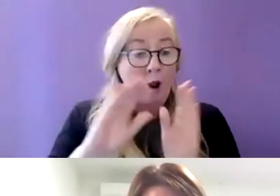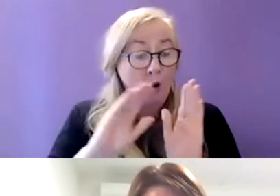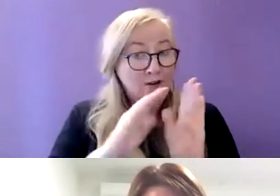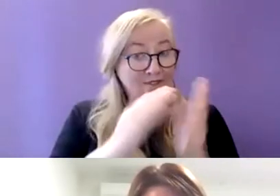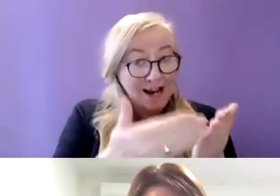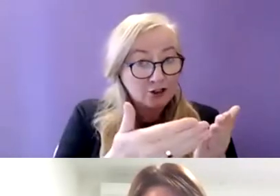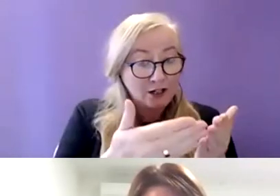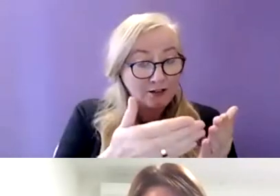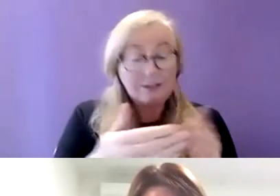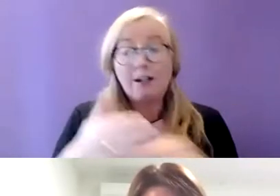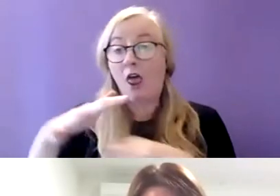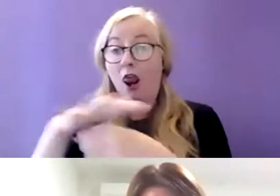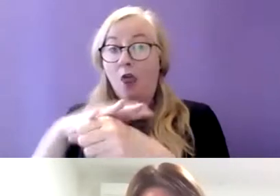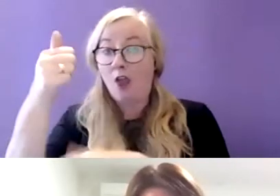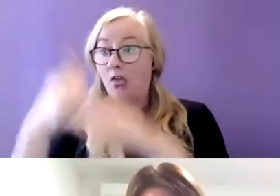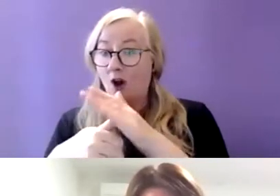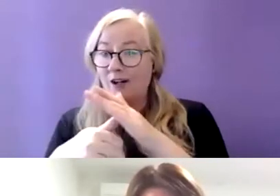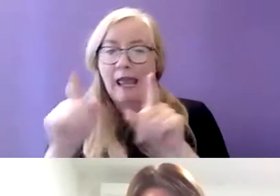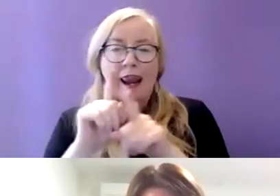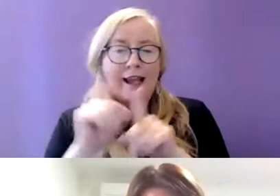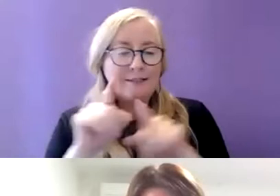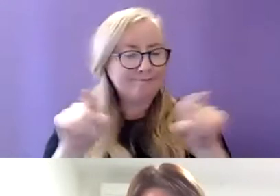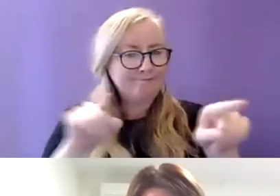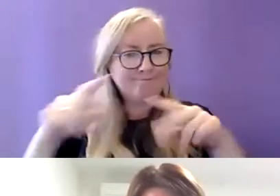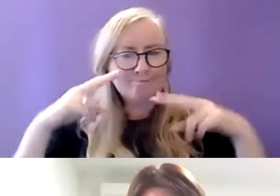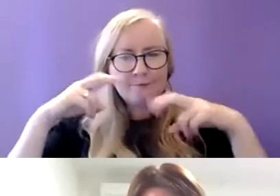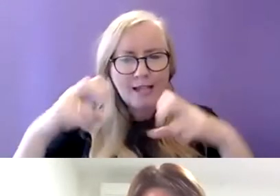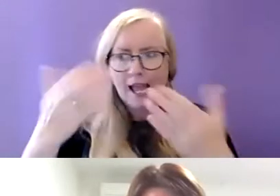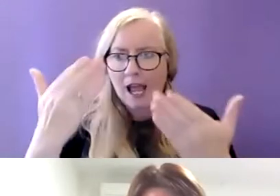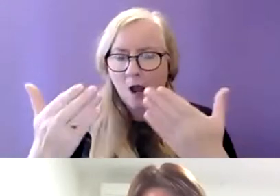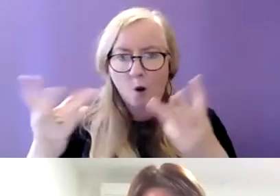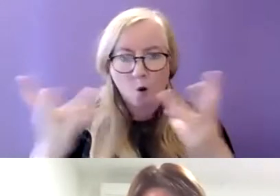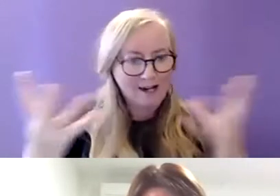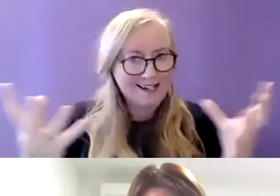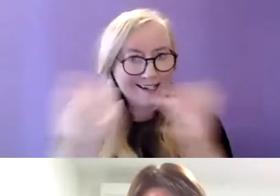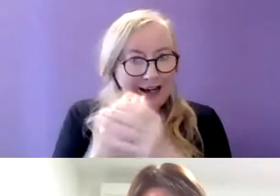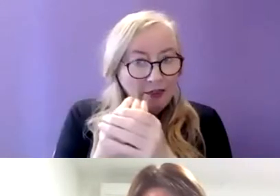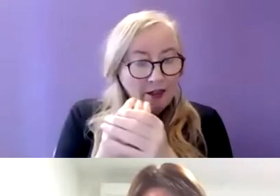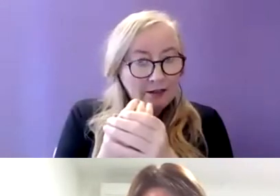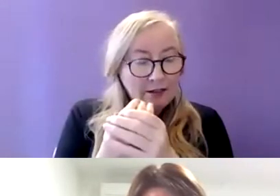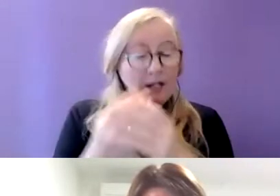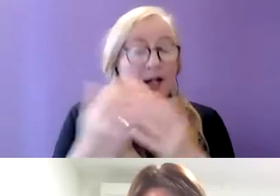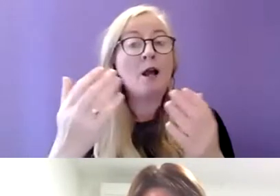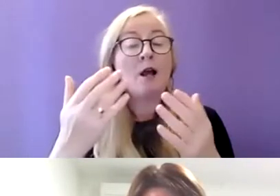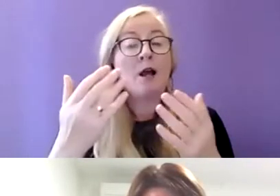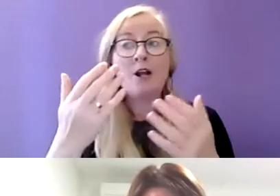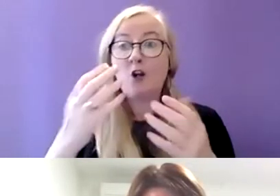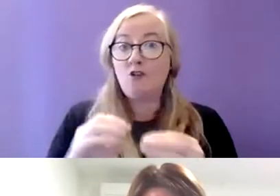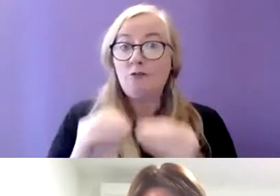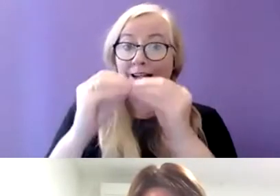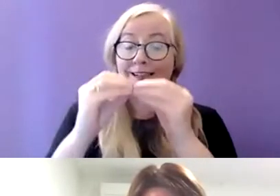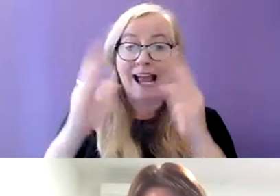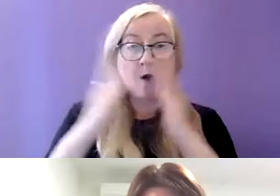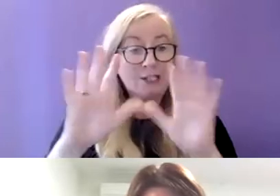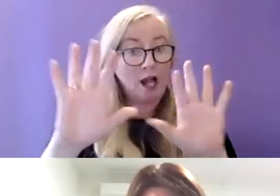authorities in terms of exploring how they can work together to develop the housing options for people and